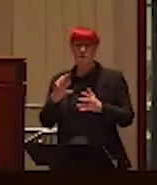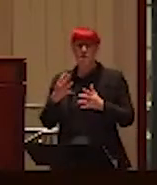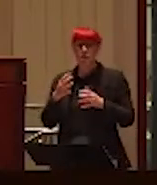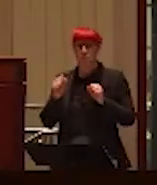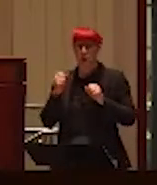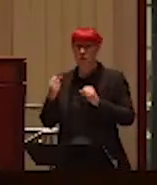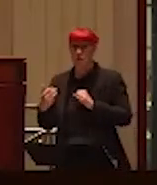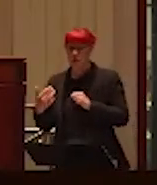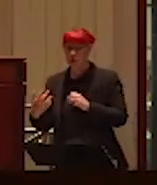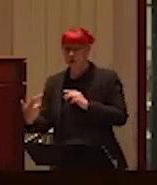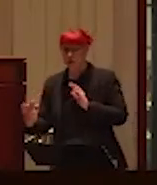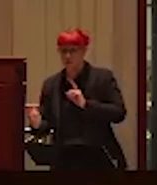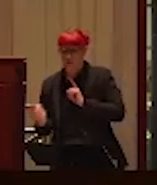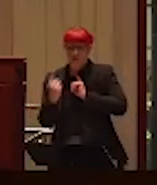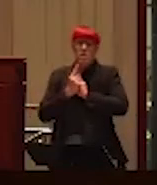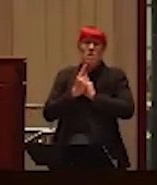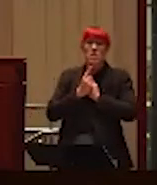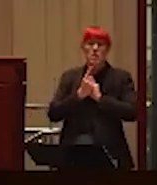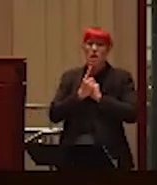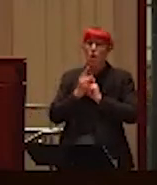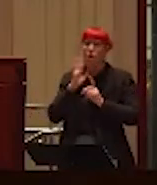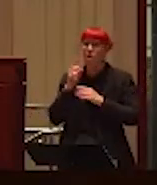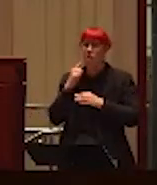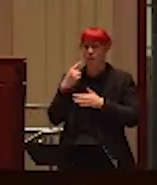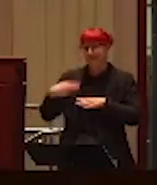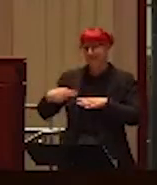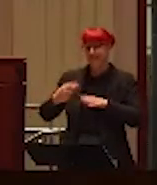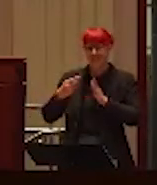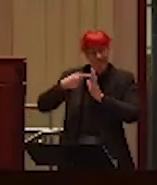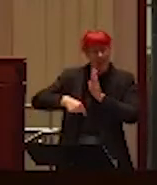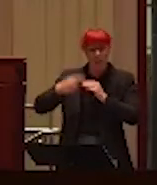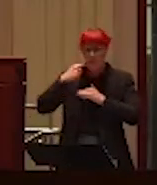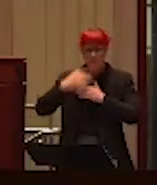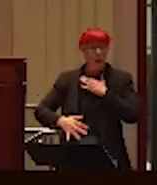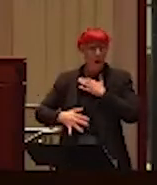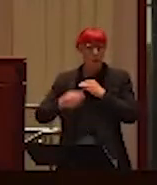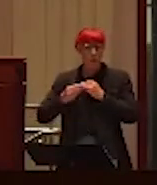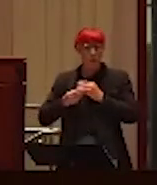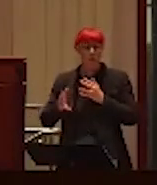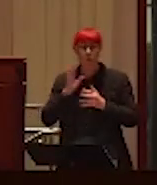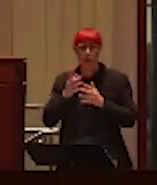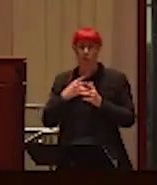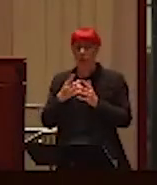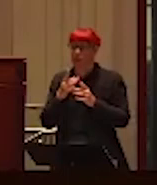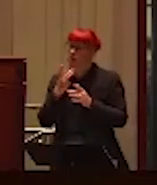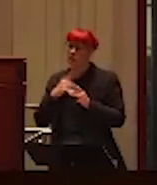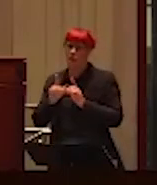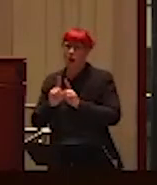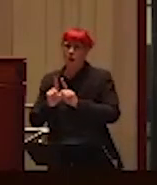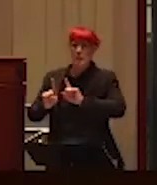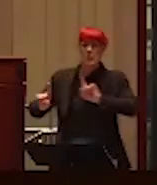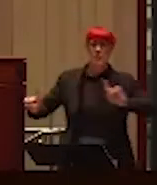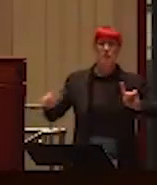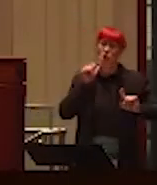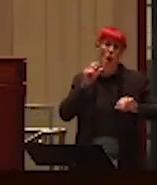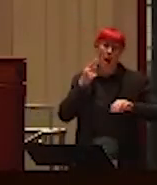would have been, you know, blood and, and injury. Uh, fortunately I was able to get away and that, you know, that didn't happen. But that was the event that made